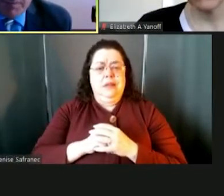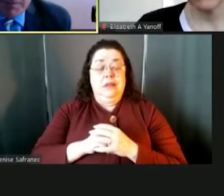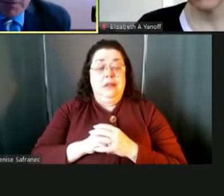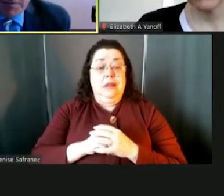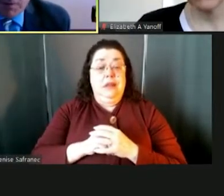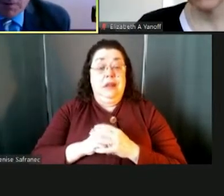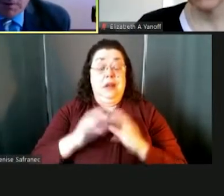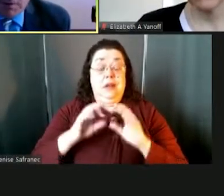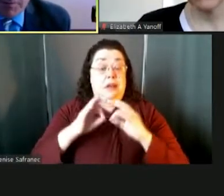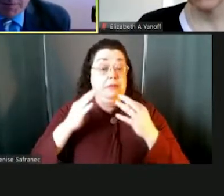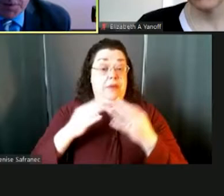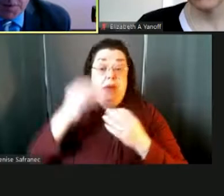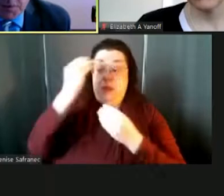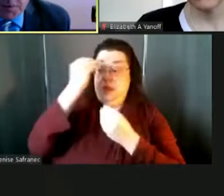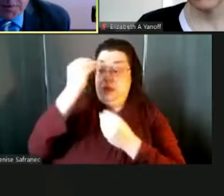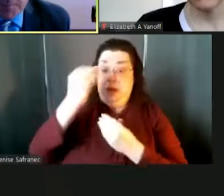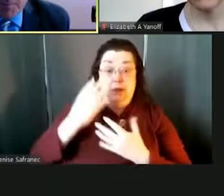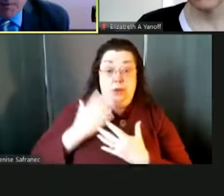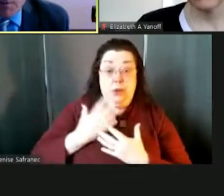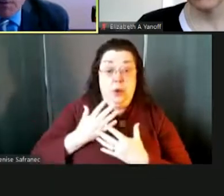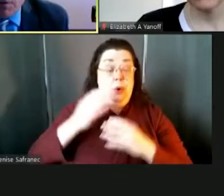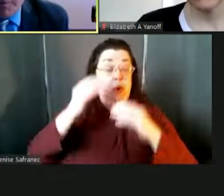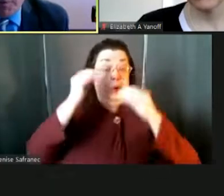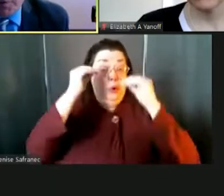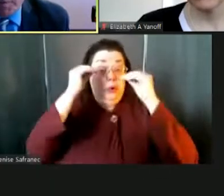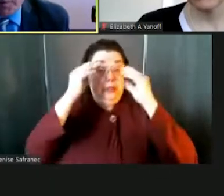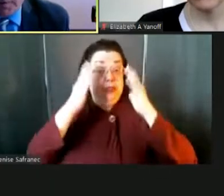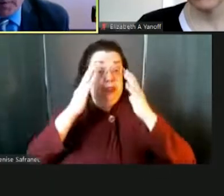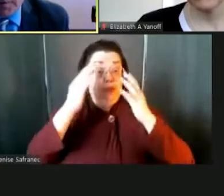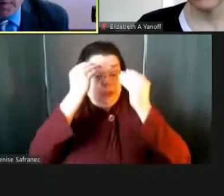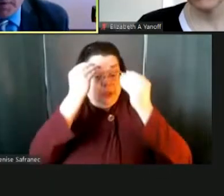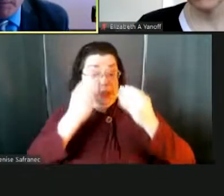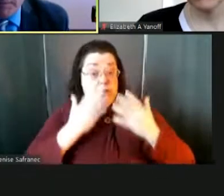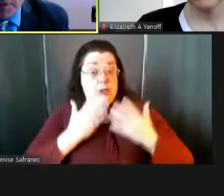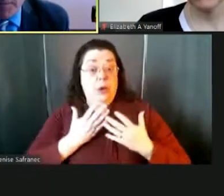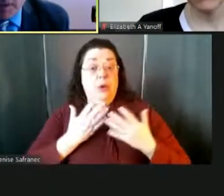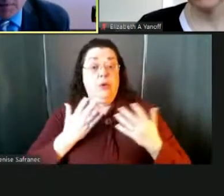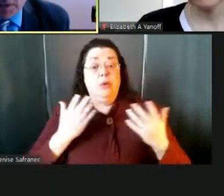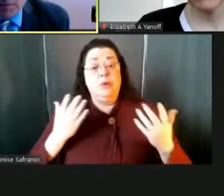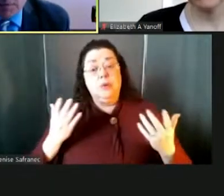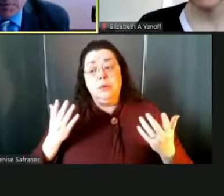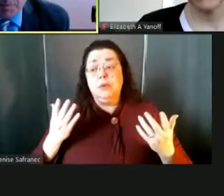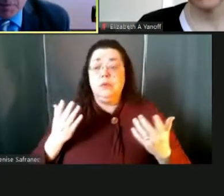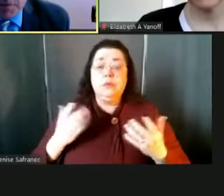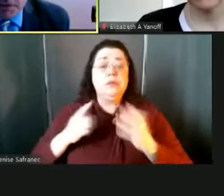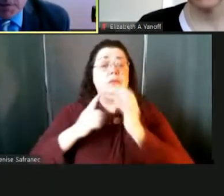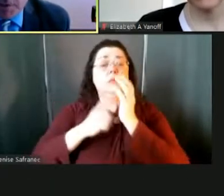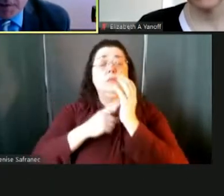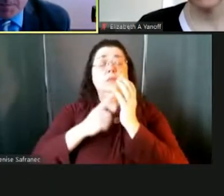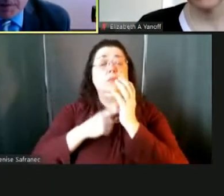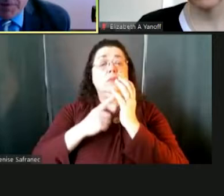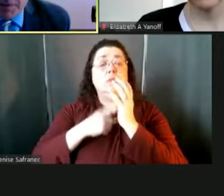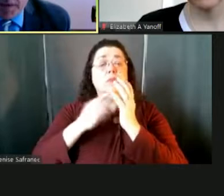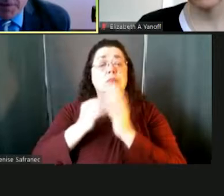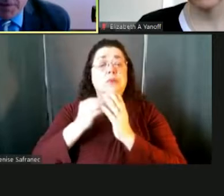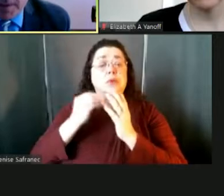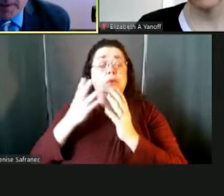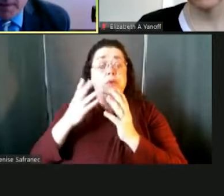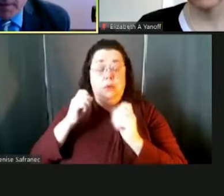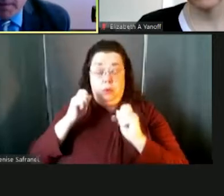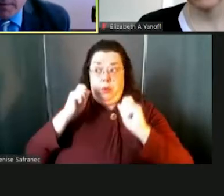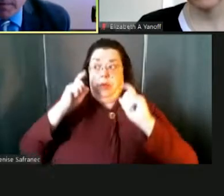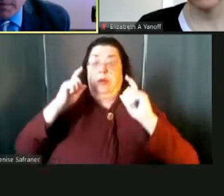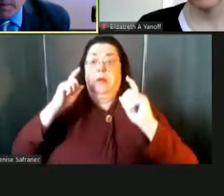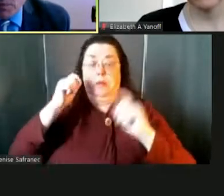from families or from teachers or from circumstances. I mean, in many ways, superintendents wake up every day and